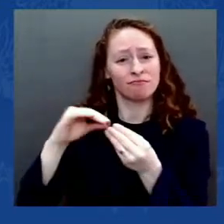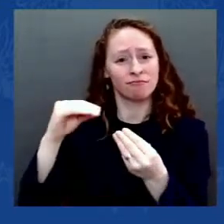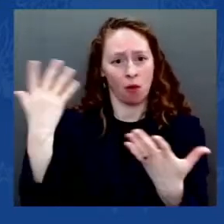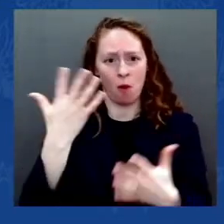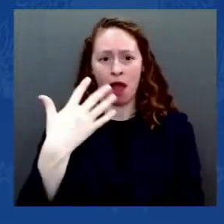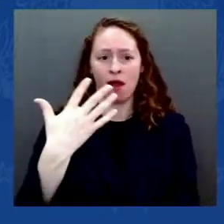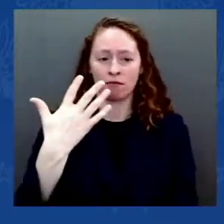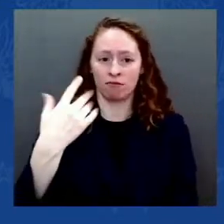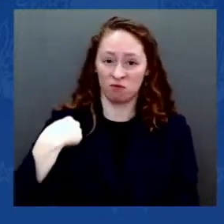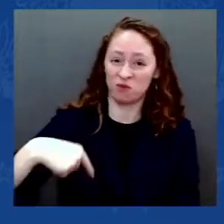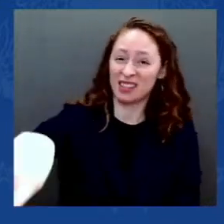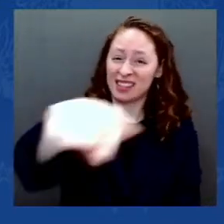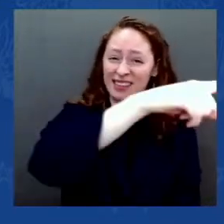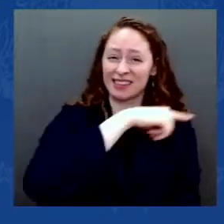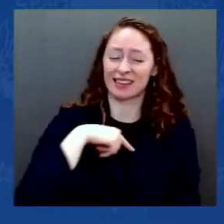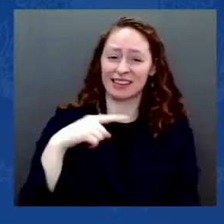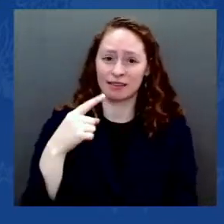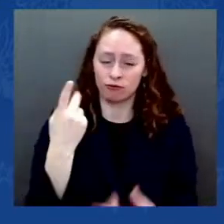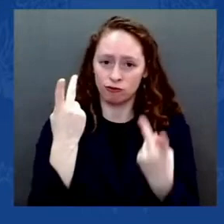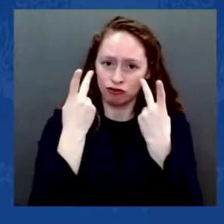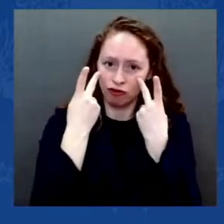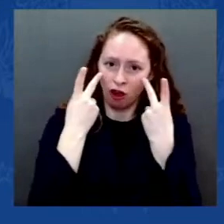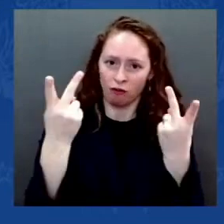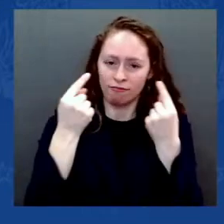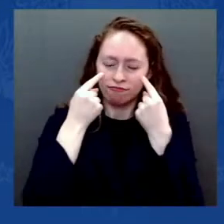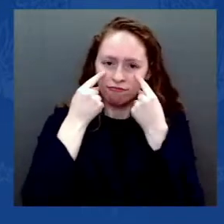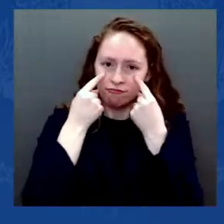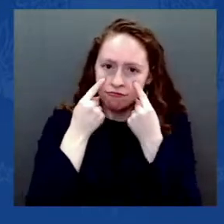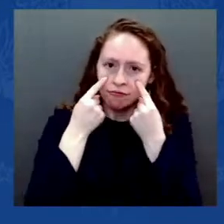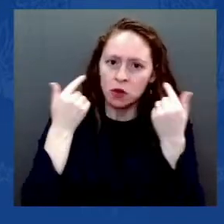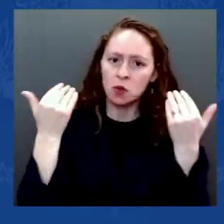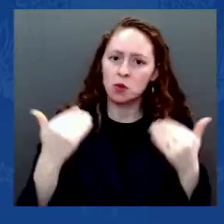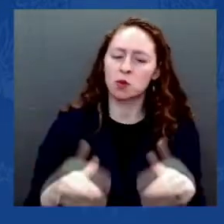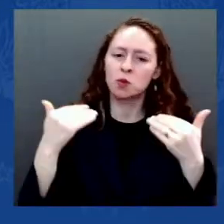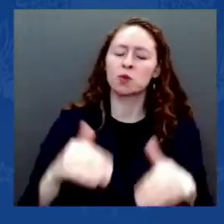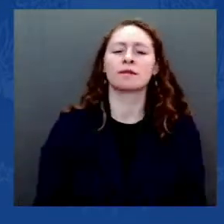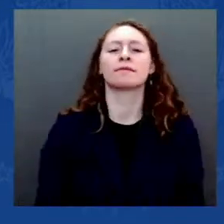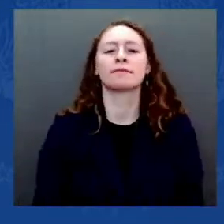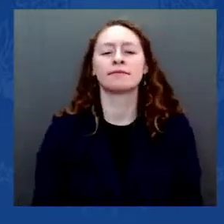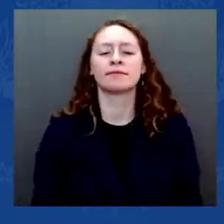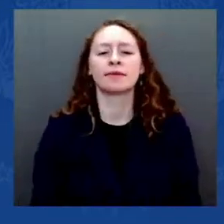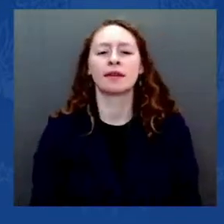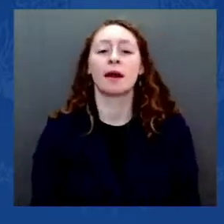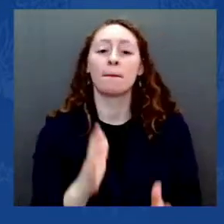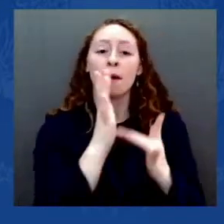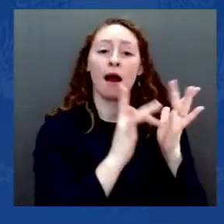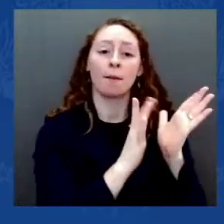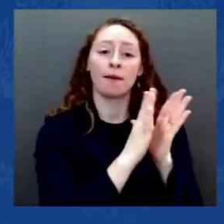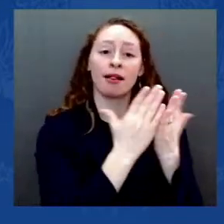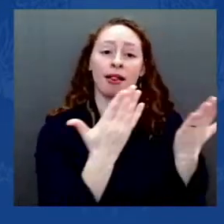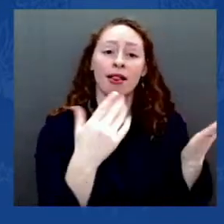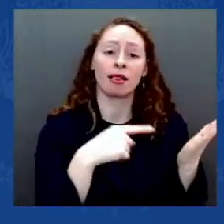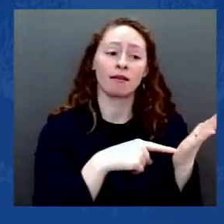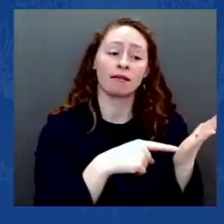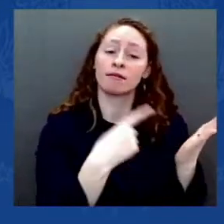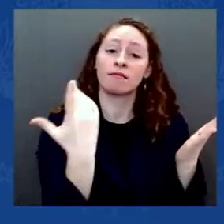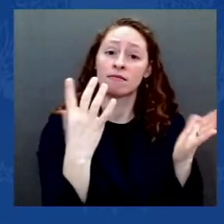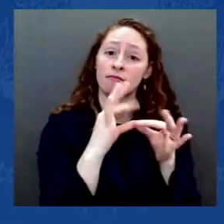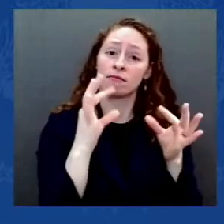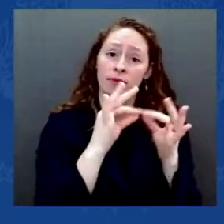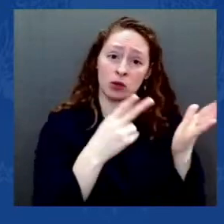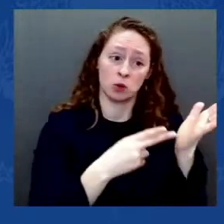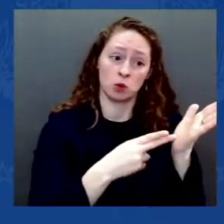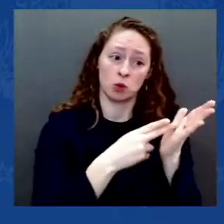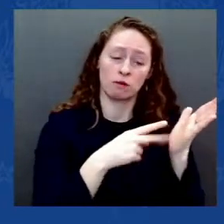The Bible tells us that we shall know the truth and the truth shall make us free. We shall know